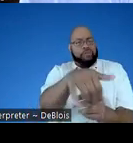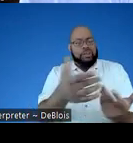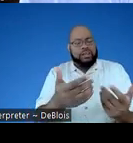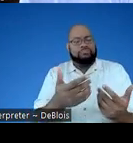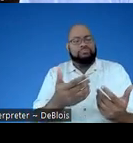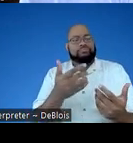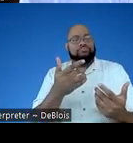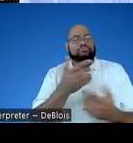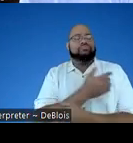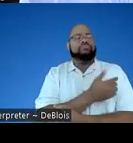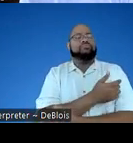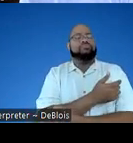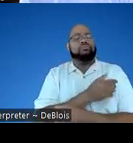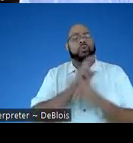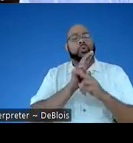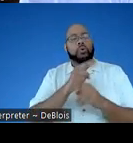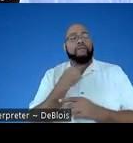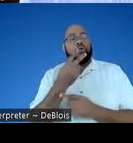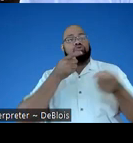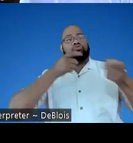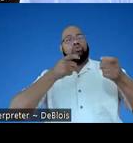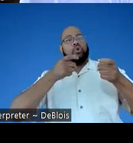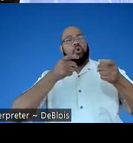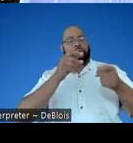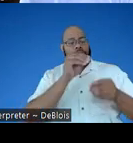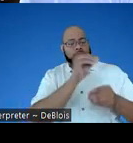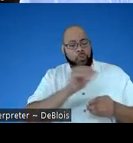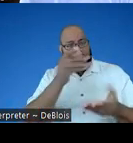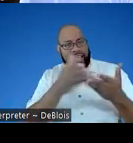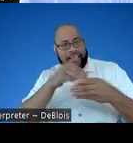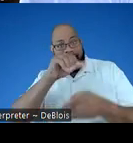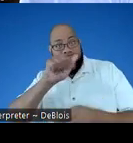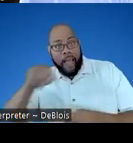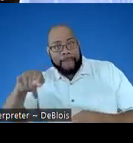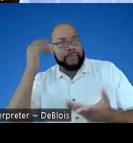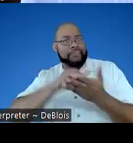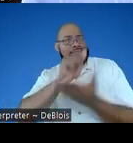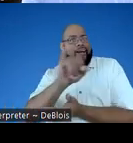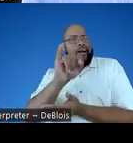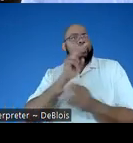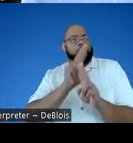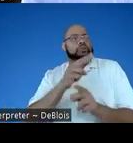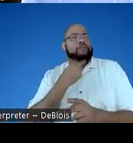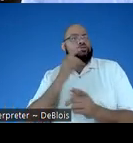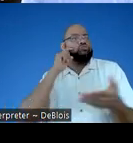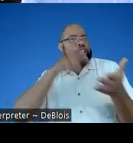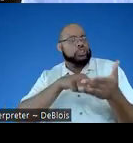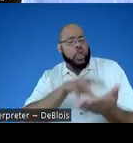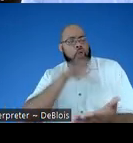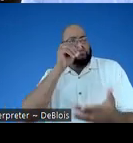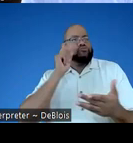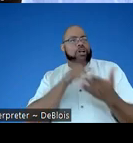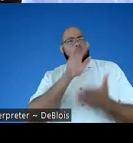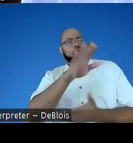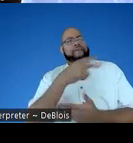In essence, using the voice controls to put things into the app is AI, because it is using voice recognition and learning to recognize